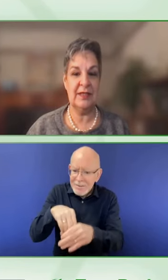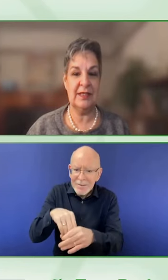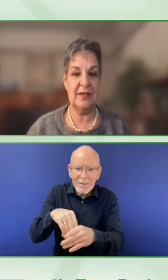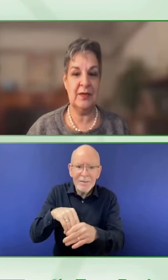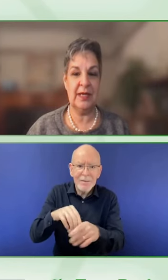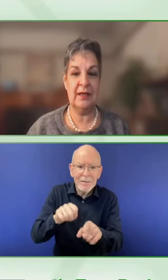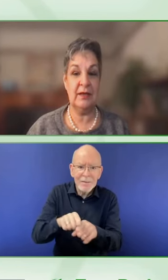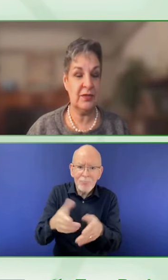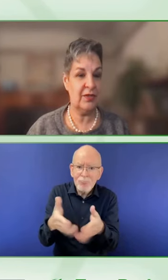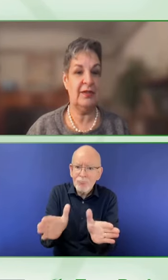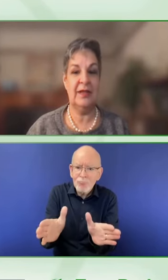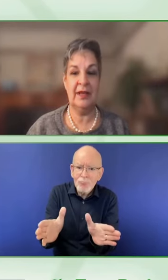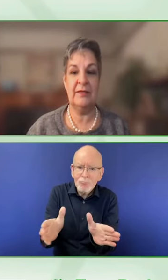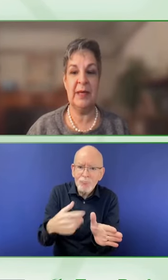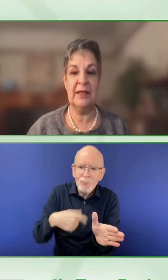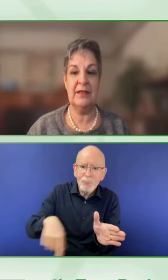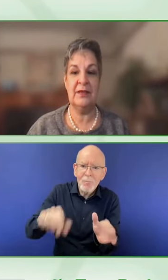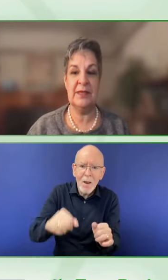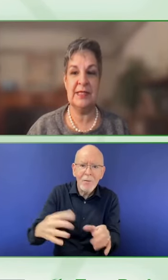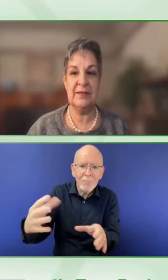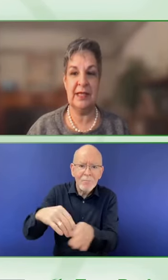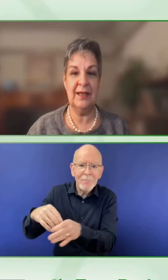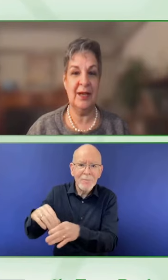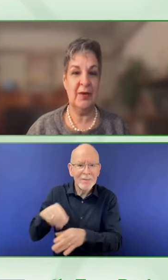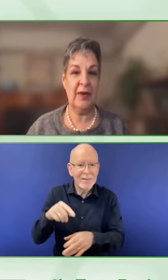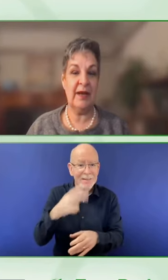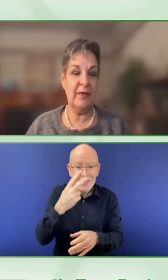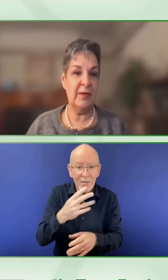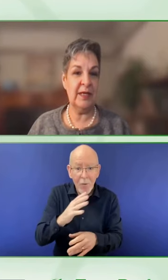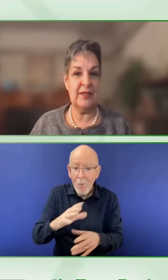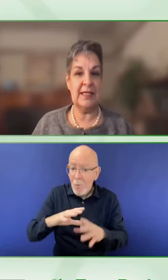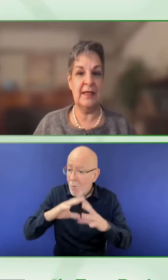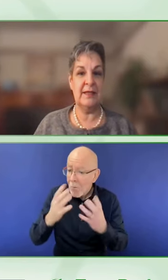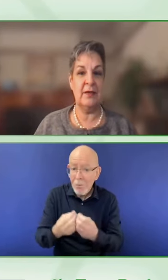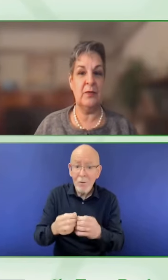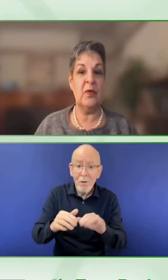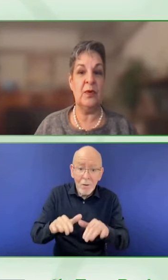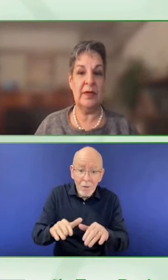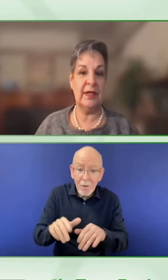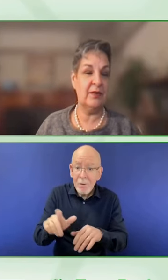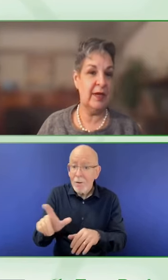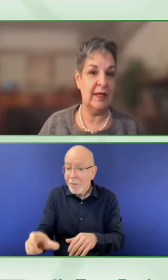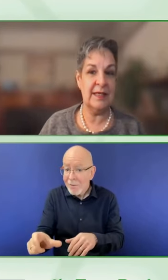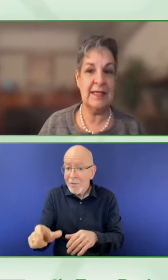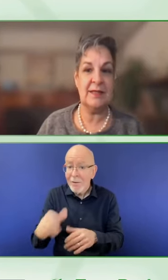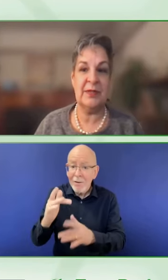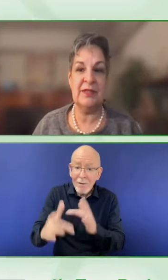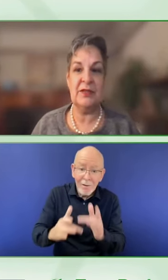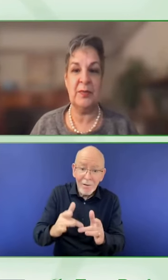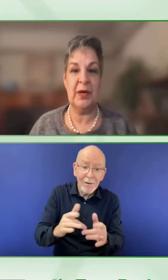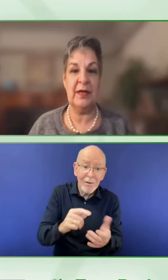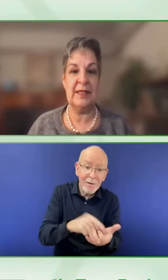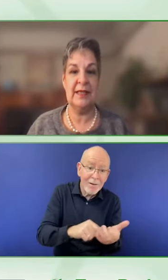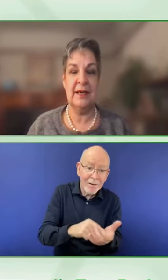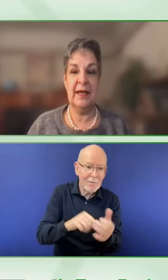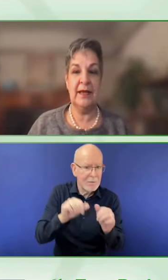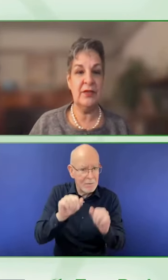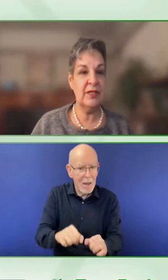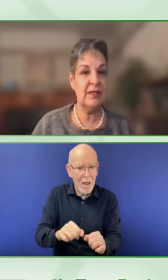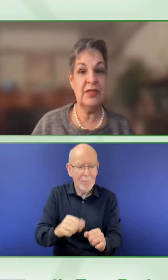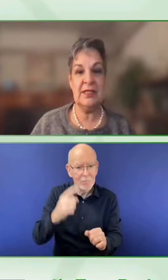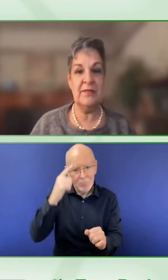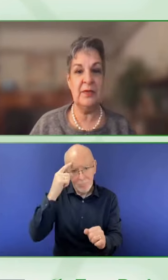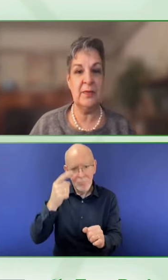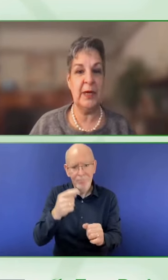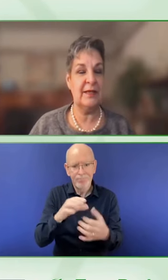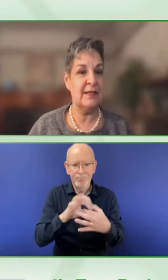Scotiadigital is to create a culture of embedded inclusivity where everyone understands their role in creating accessible digital products. And